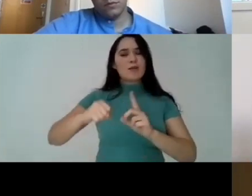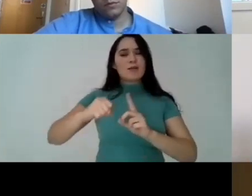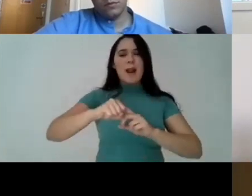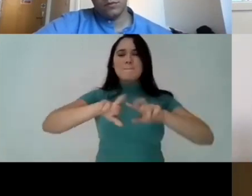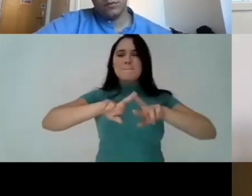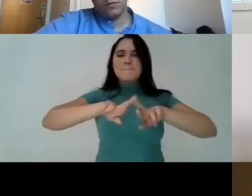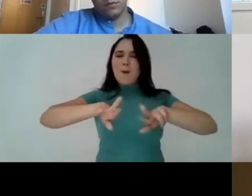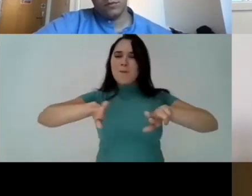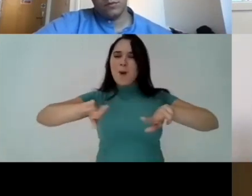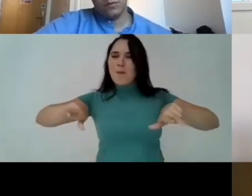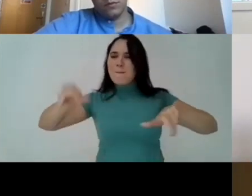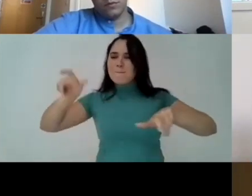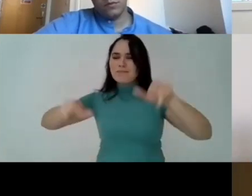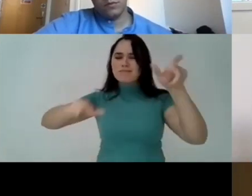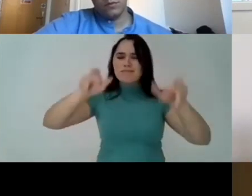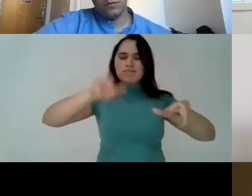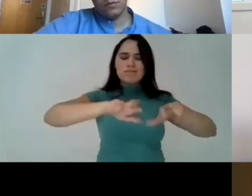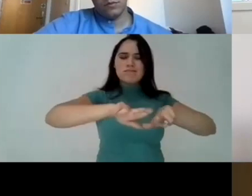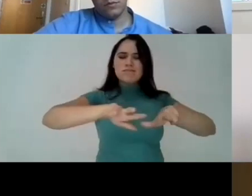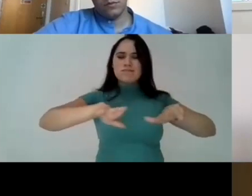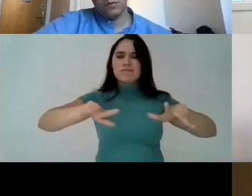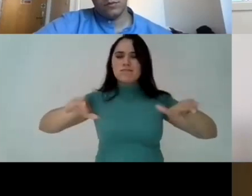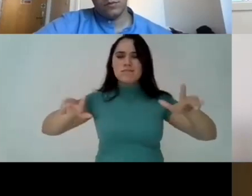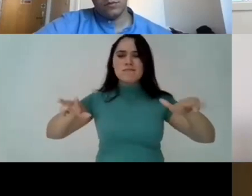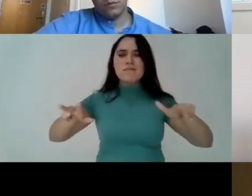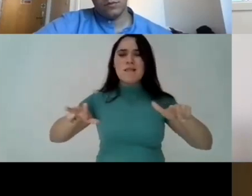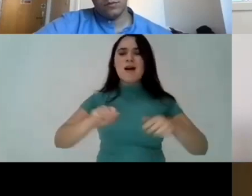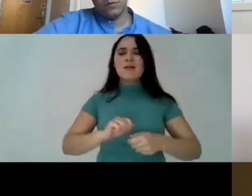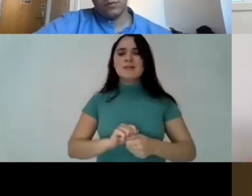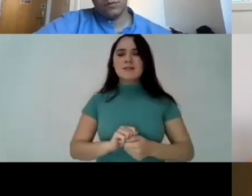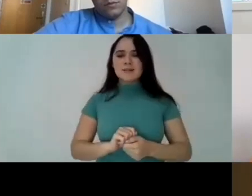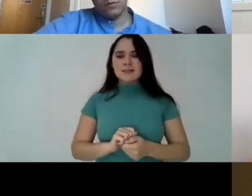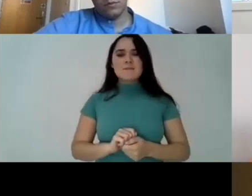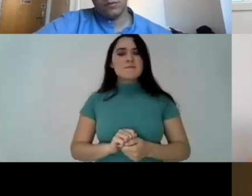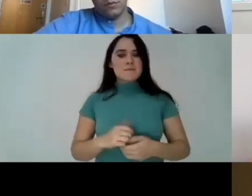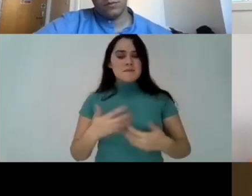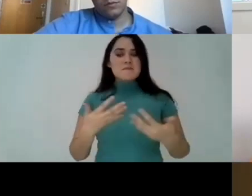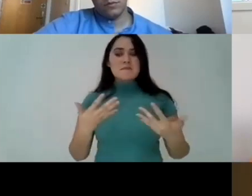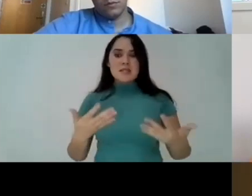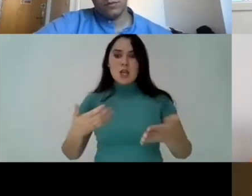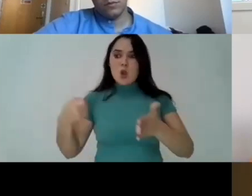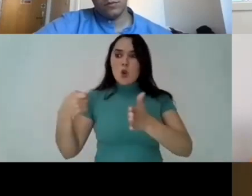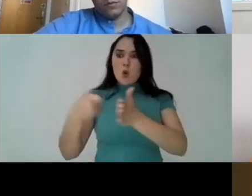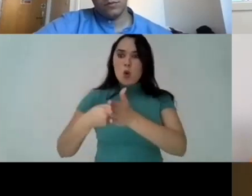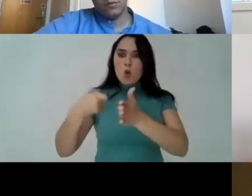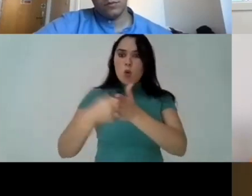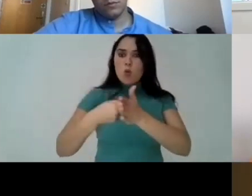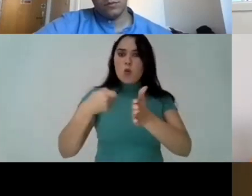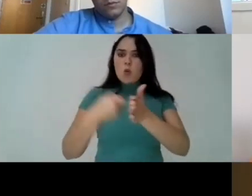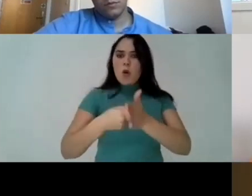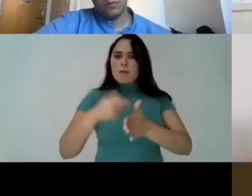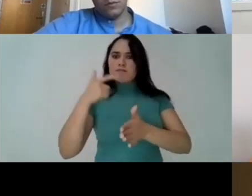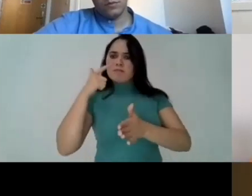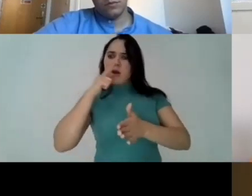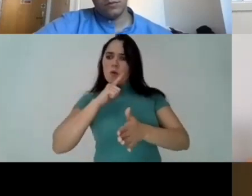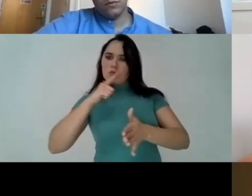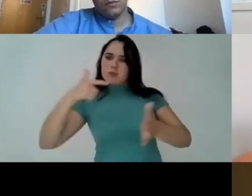so now we have a plural and diverse society that who is fighting